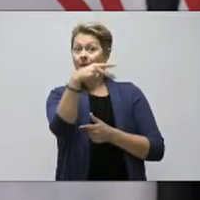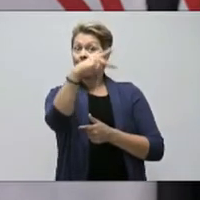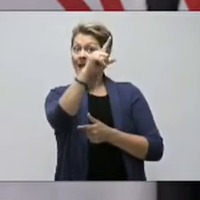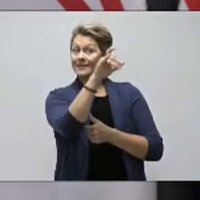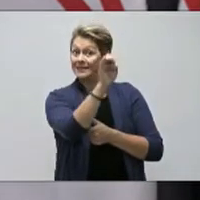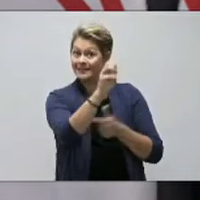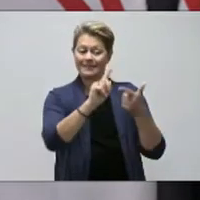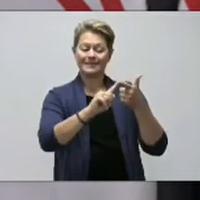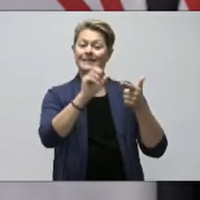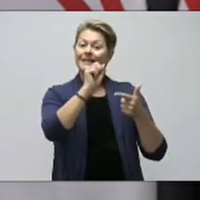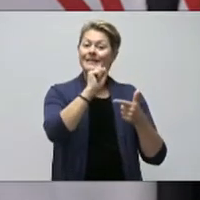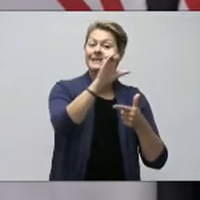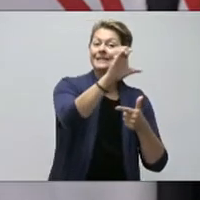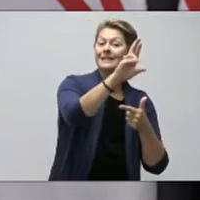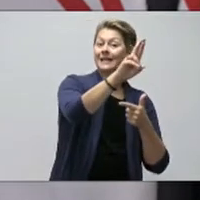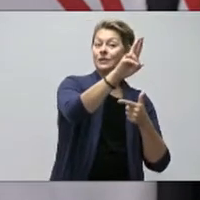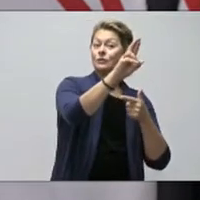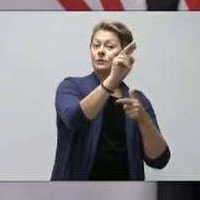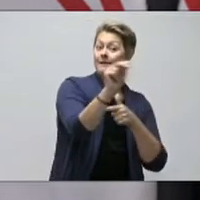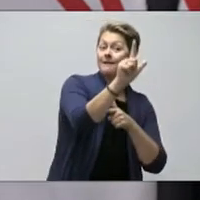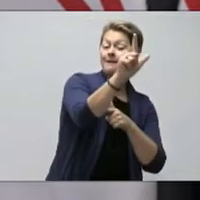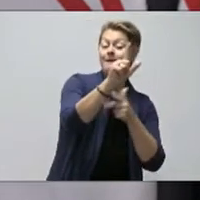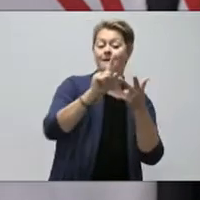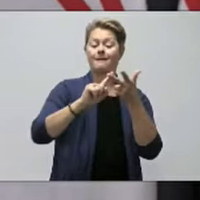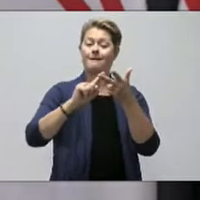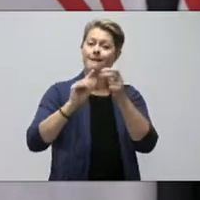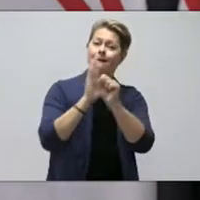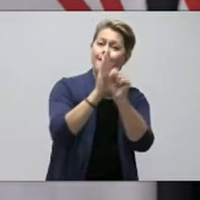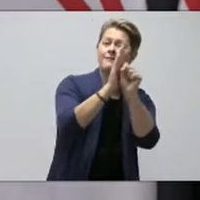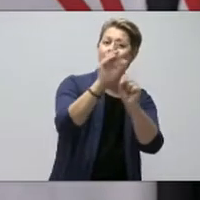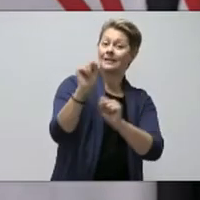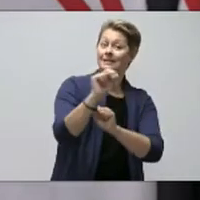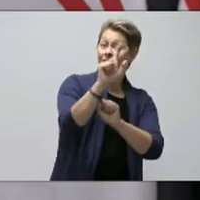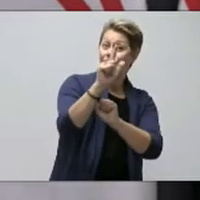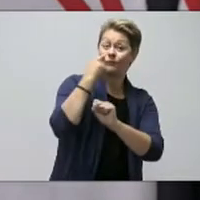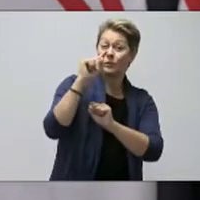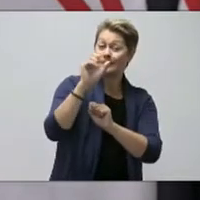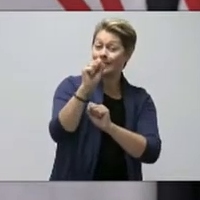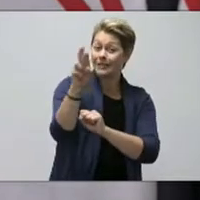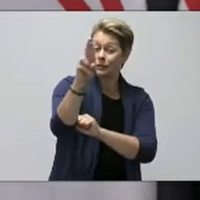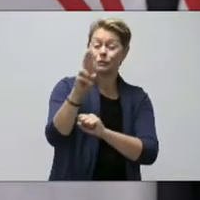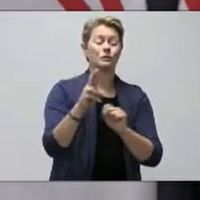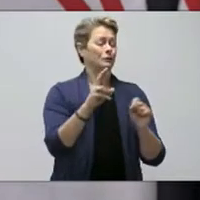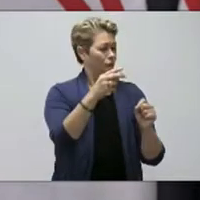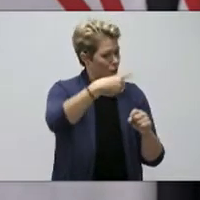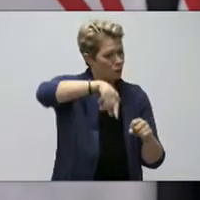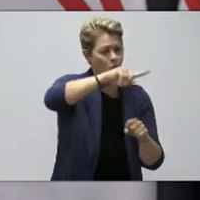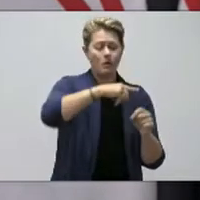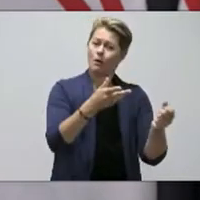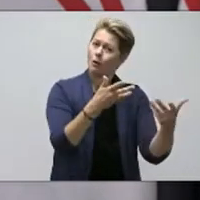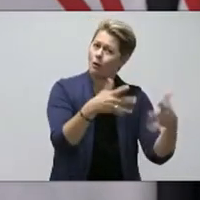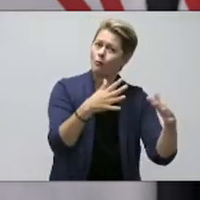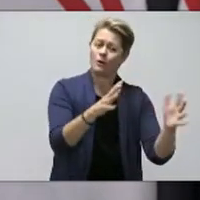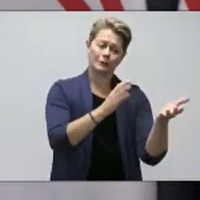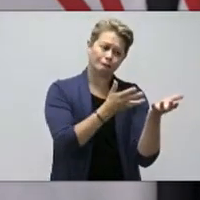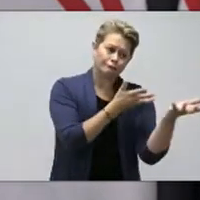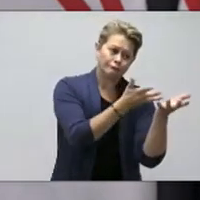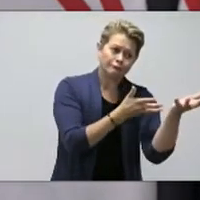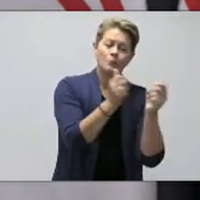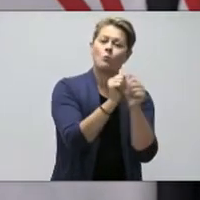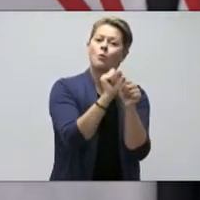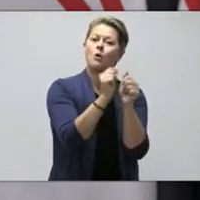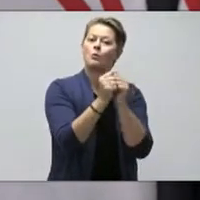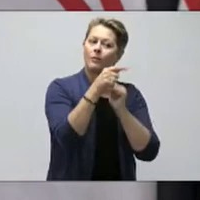Office of the Seniors Advocate, and we will be offering demonstrations to members of these groups in the weeks, months ahead.